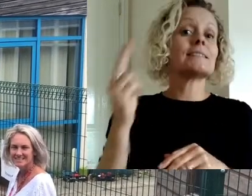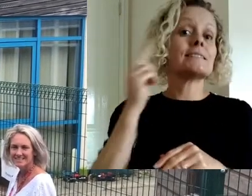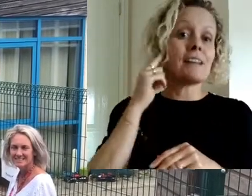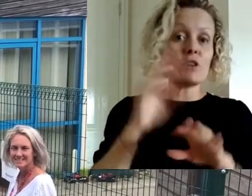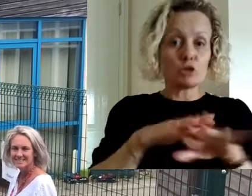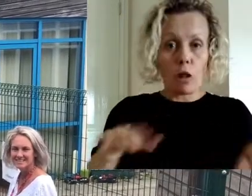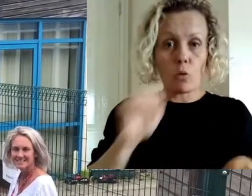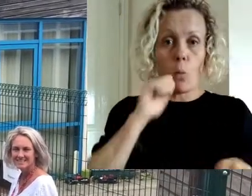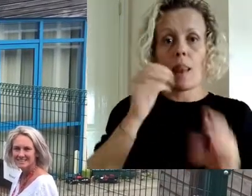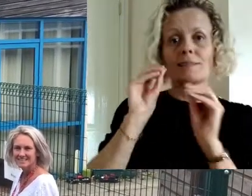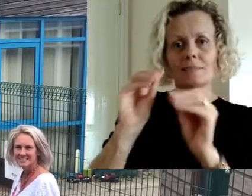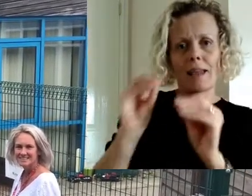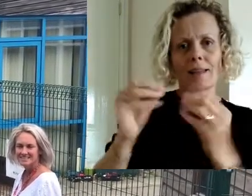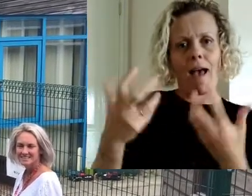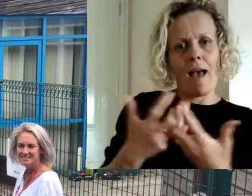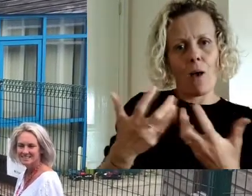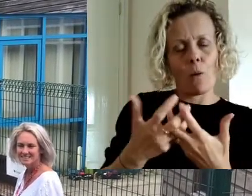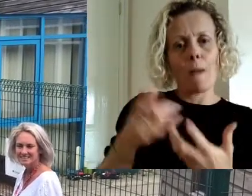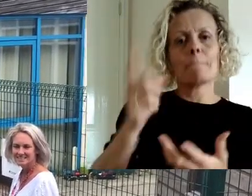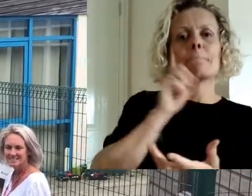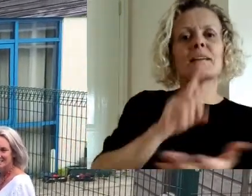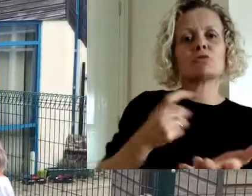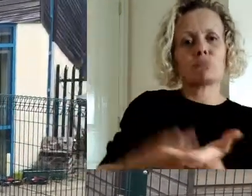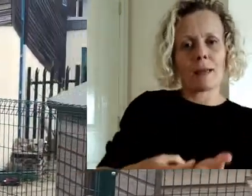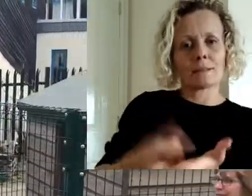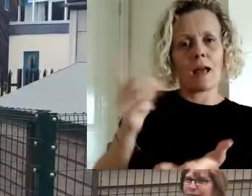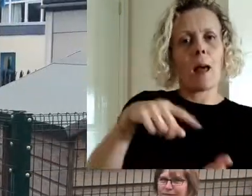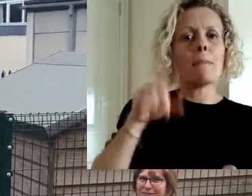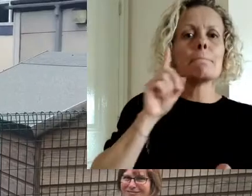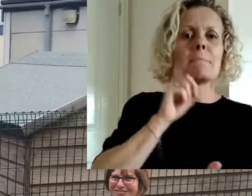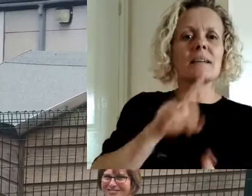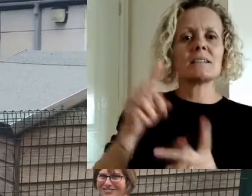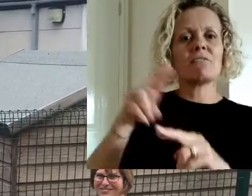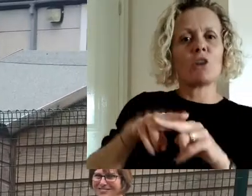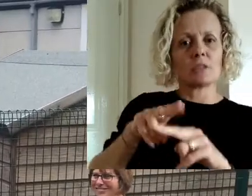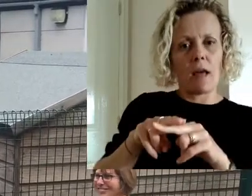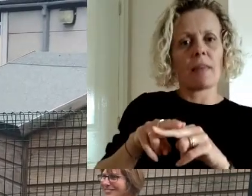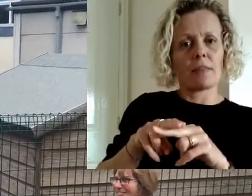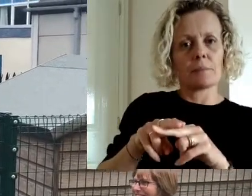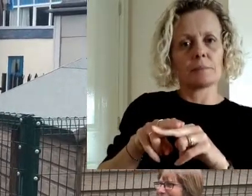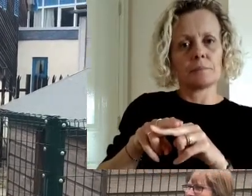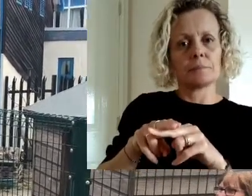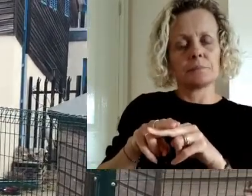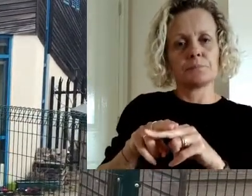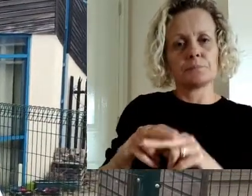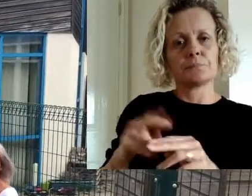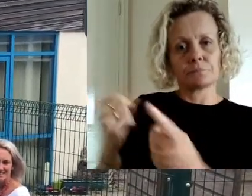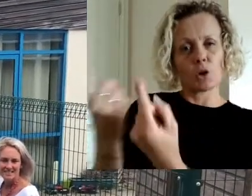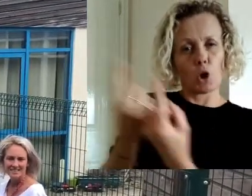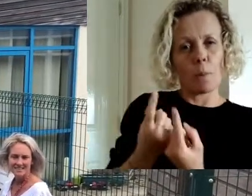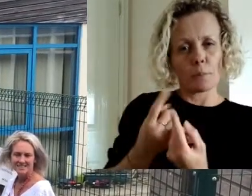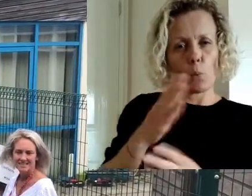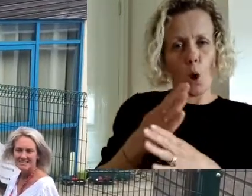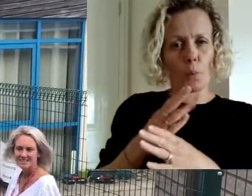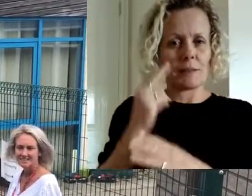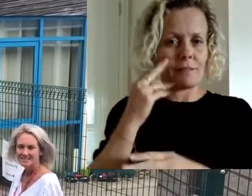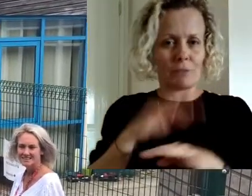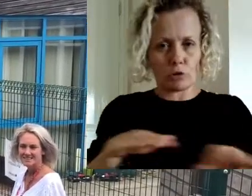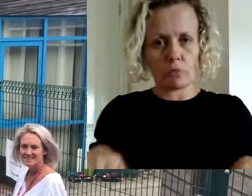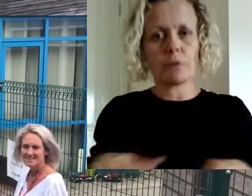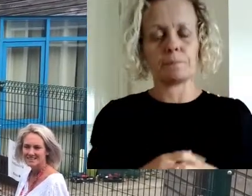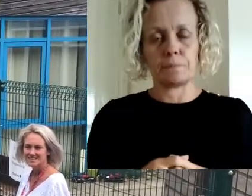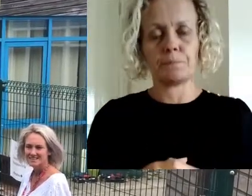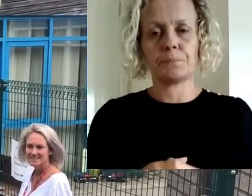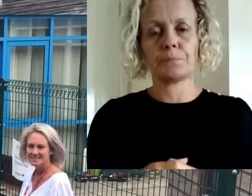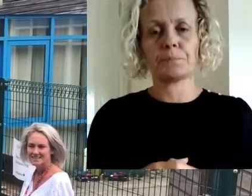And for our children with a hearing impairment we have Mrs Raysen and also Mrs Forsyth coming into school to work with us